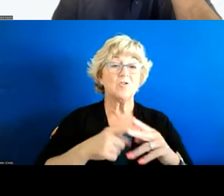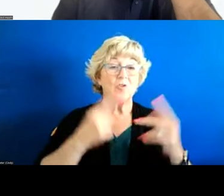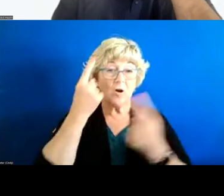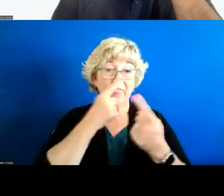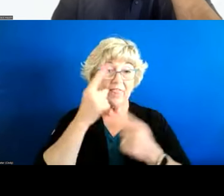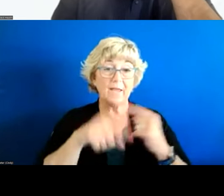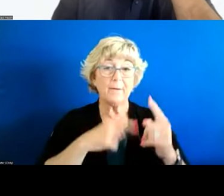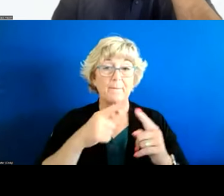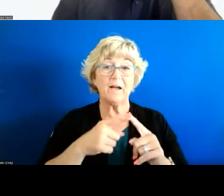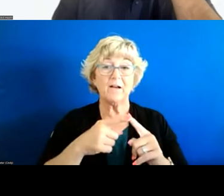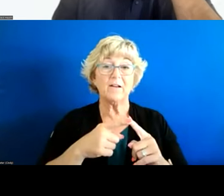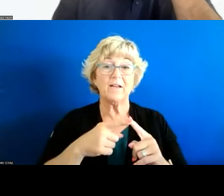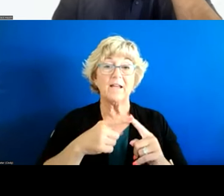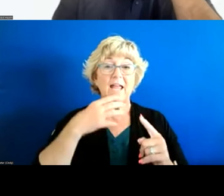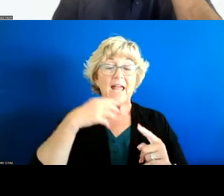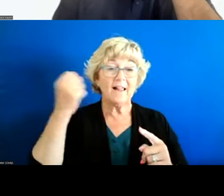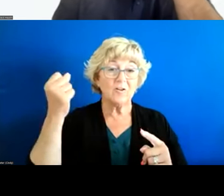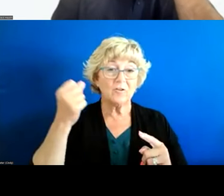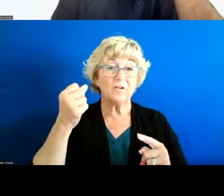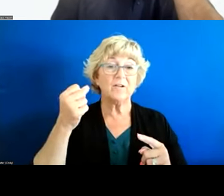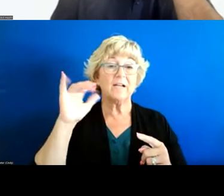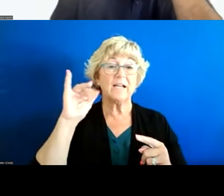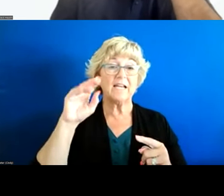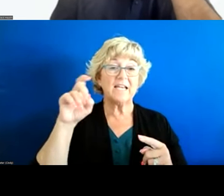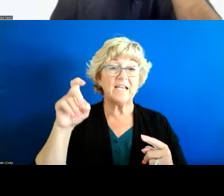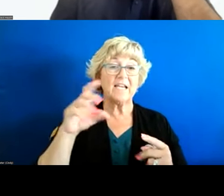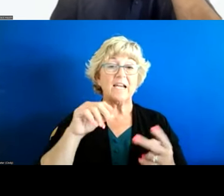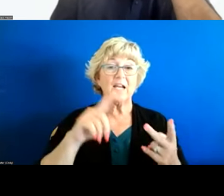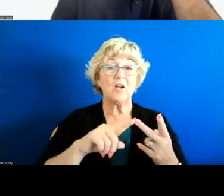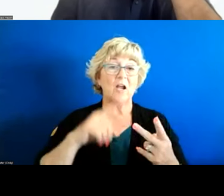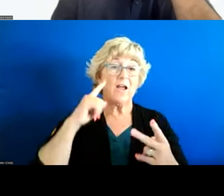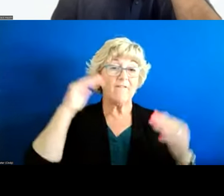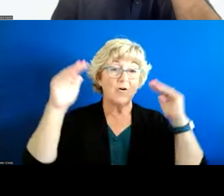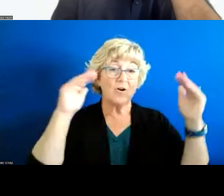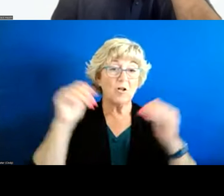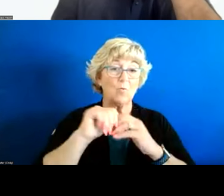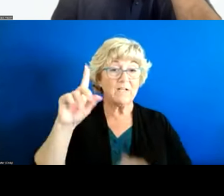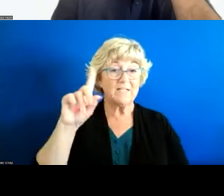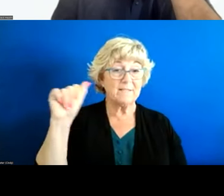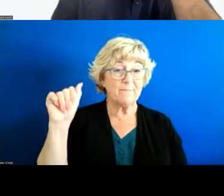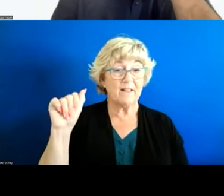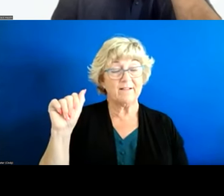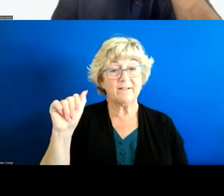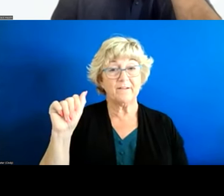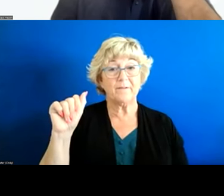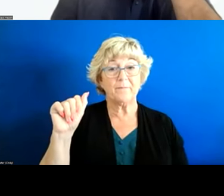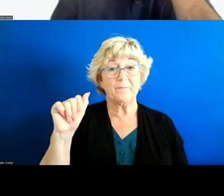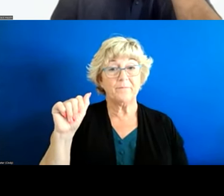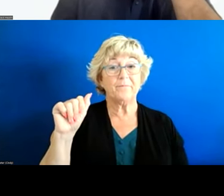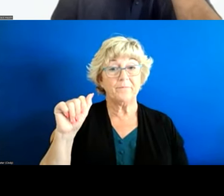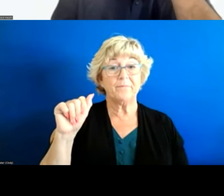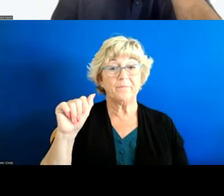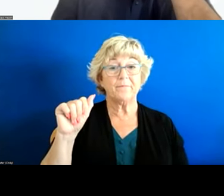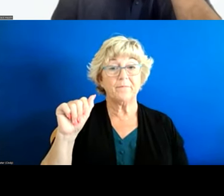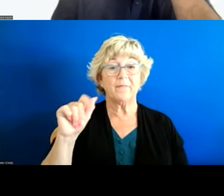it about elder elder index and for for adults with disabilities because it it really could be